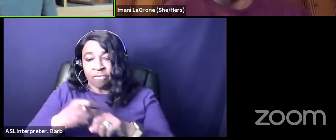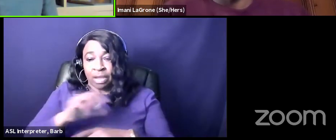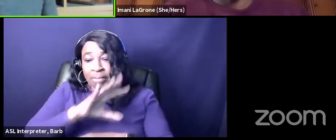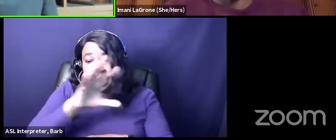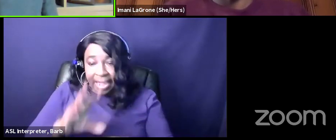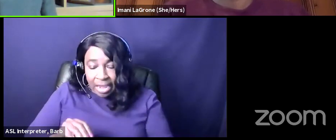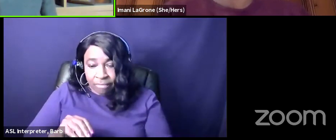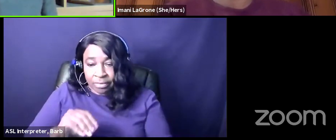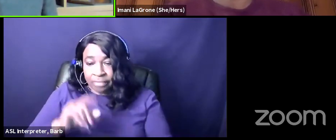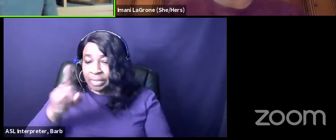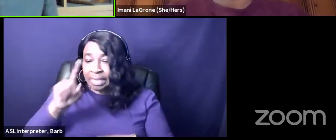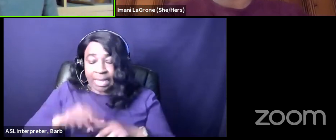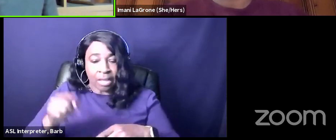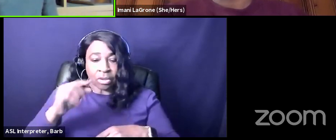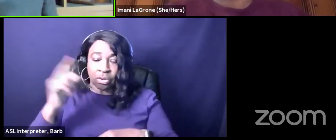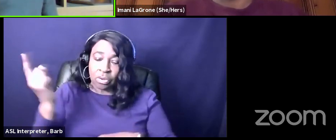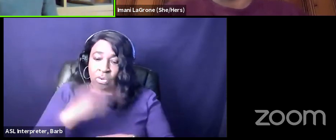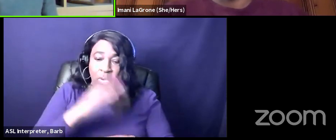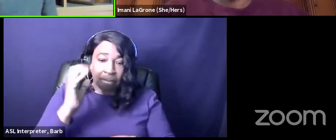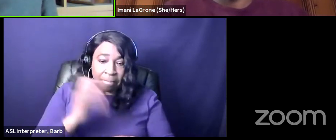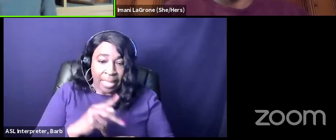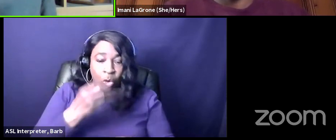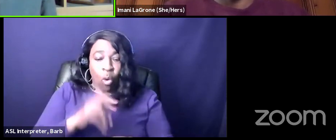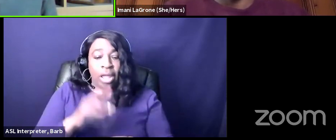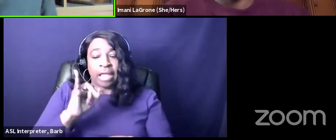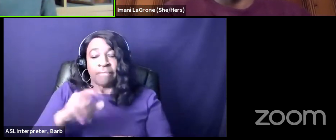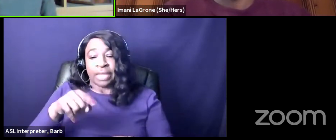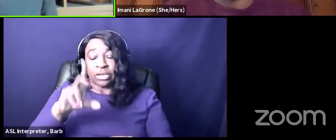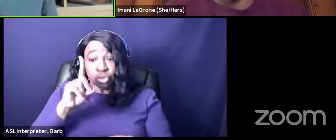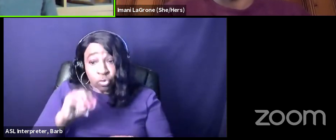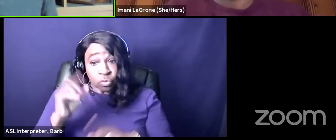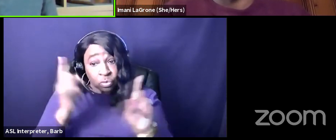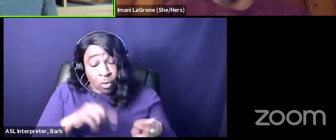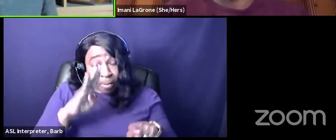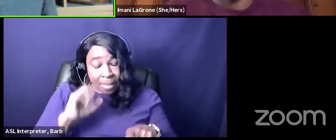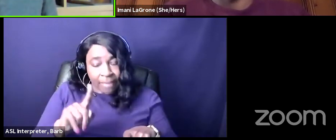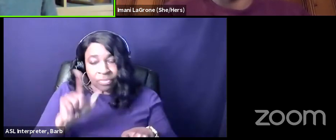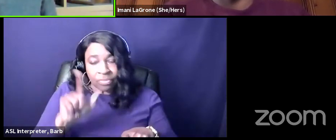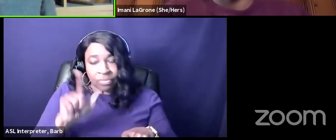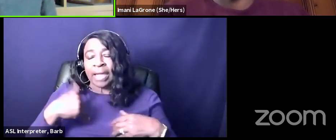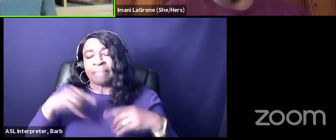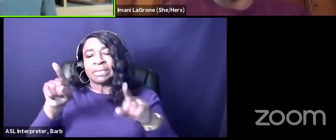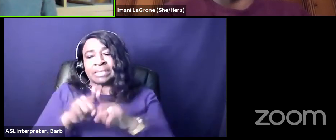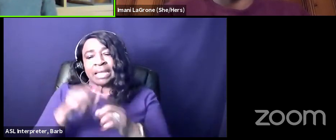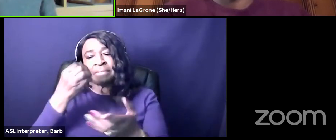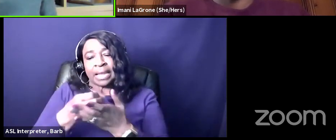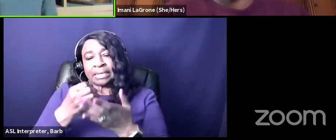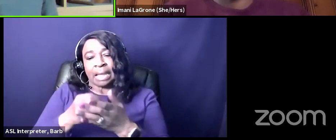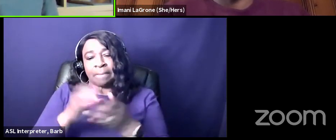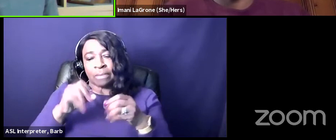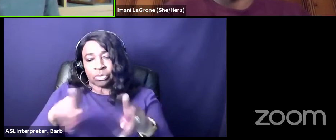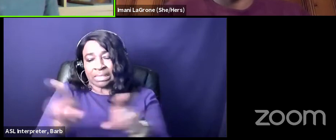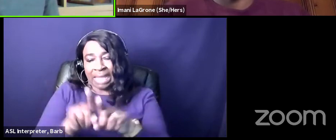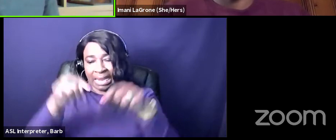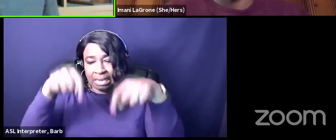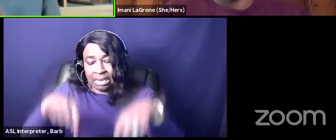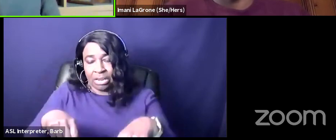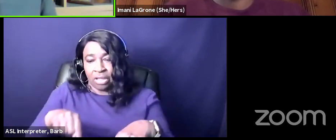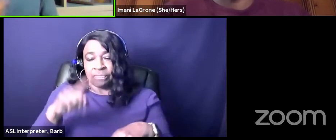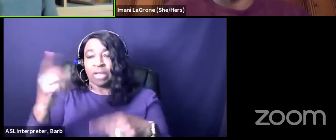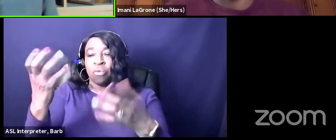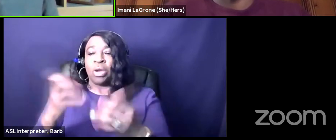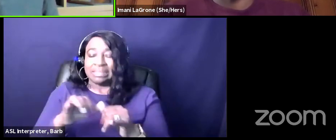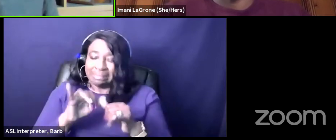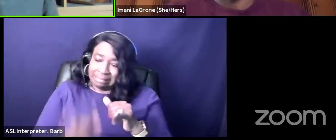cannot go back or if they do go back they don't have the same economic opportunities that they have in the united states so they want to stay here